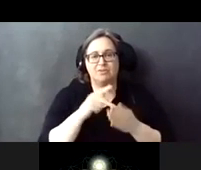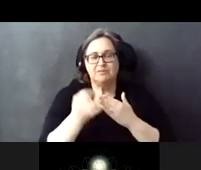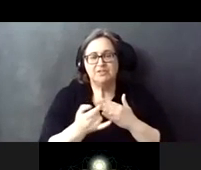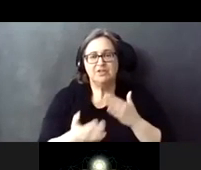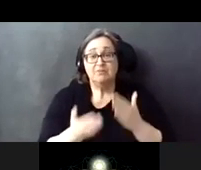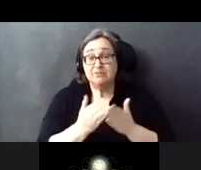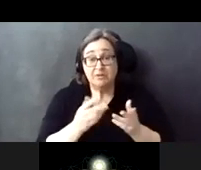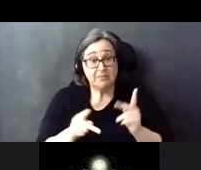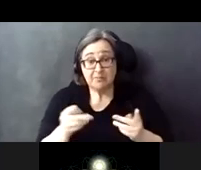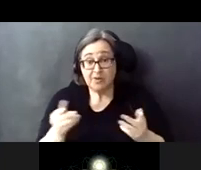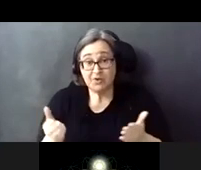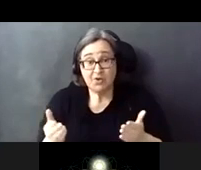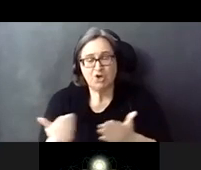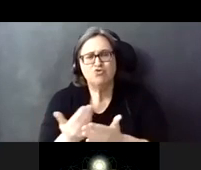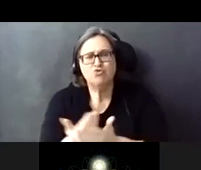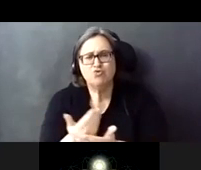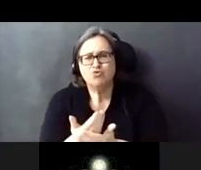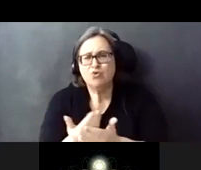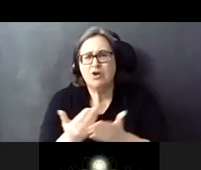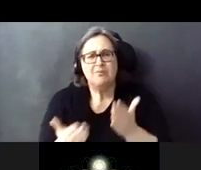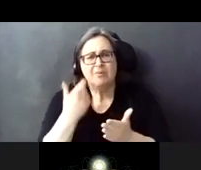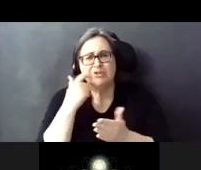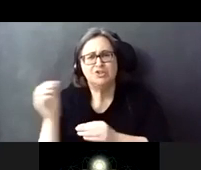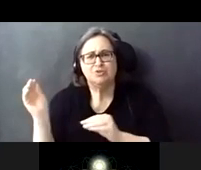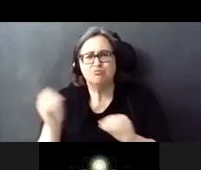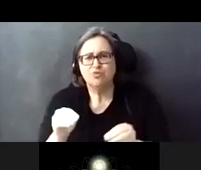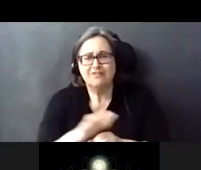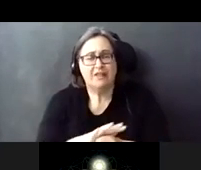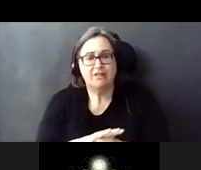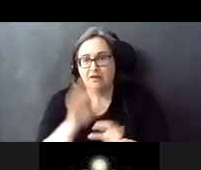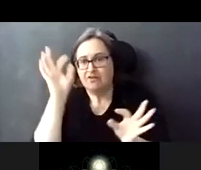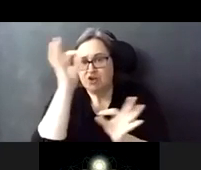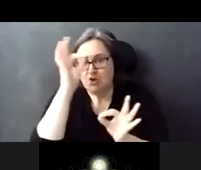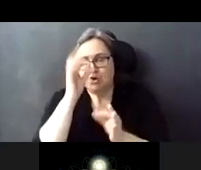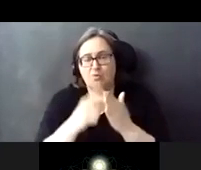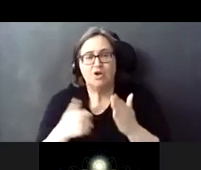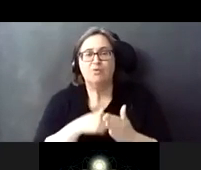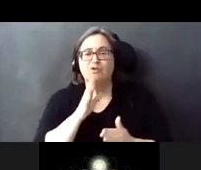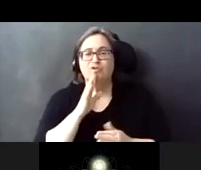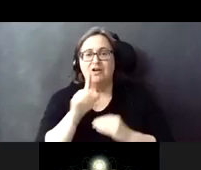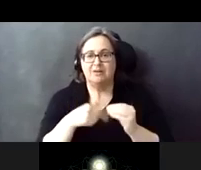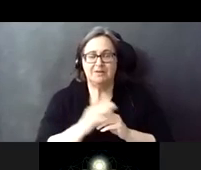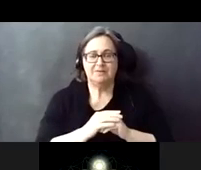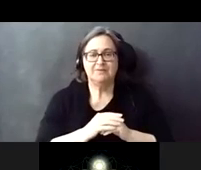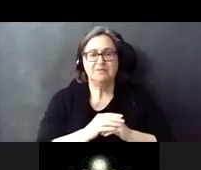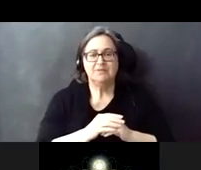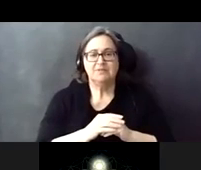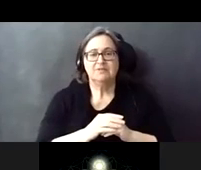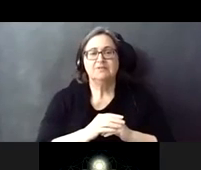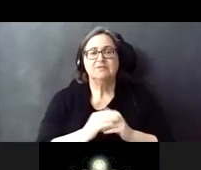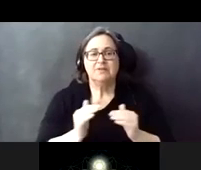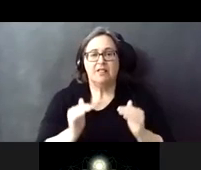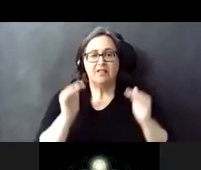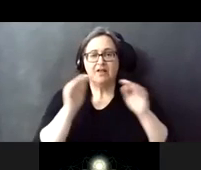attendees tonight who are new here or just moved to the area and have no idea what we're talking about. So at a high level,